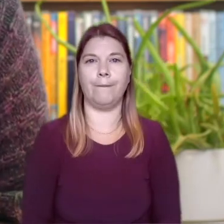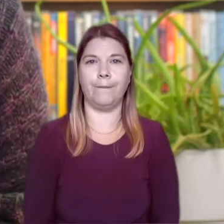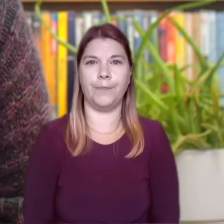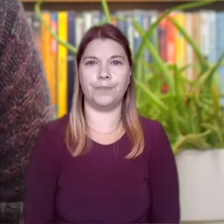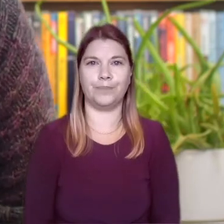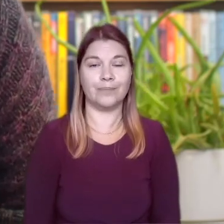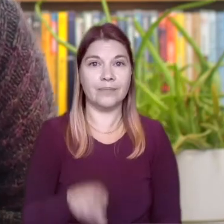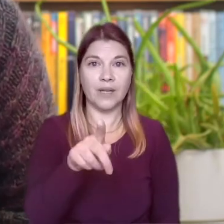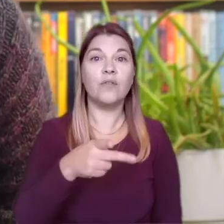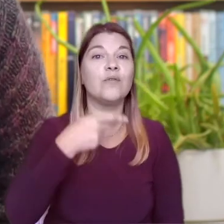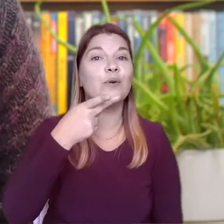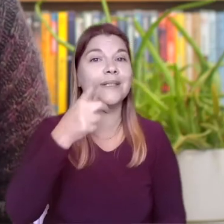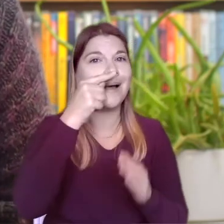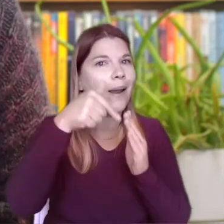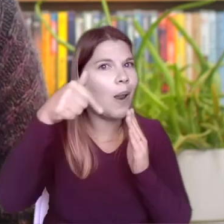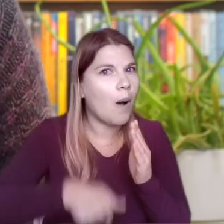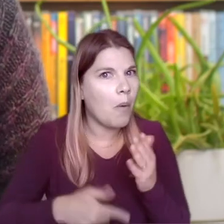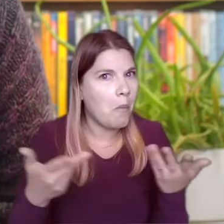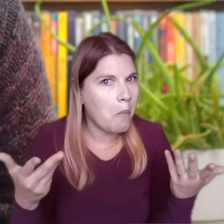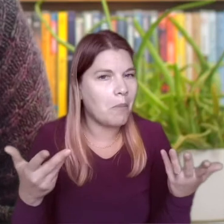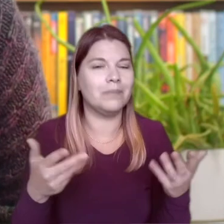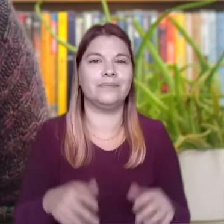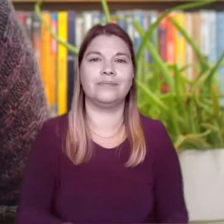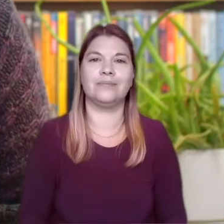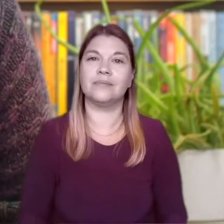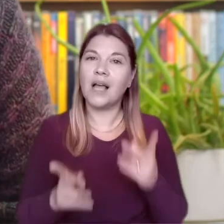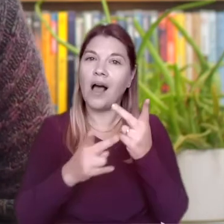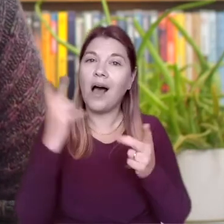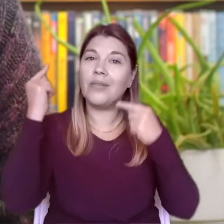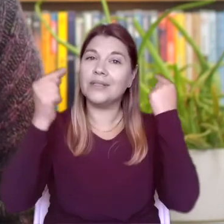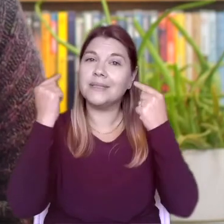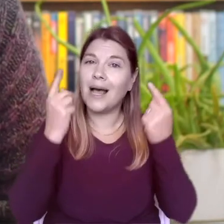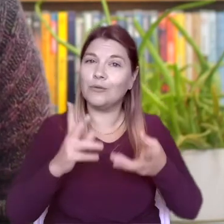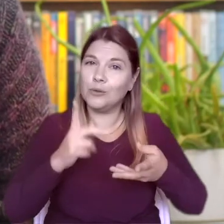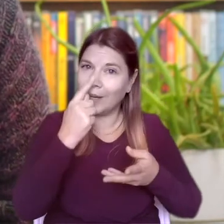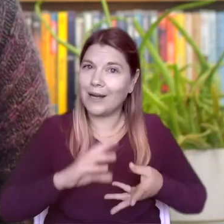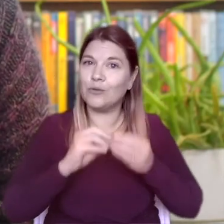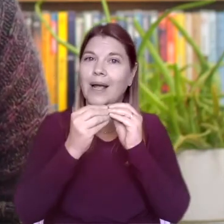how low can your voice go? ooh what other sounds can you make with your mouth?